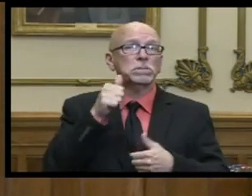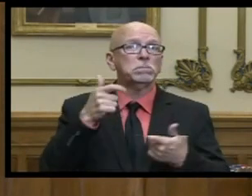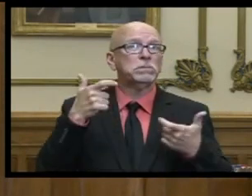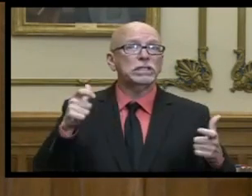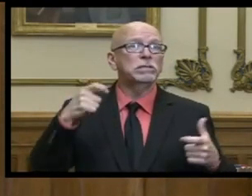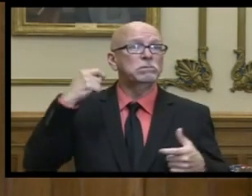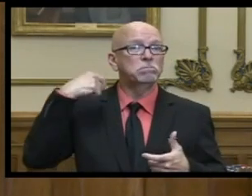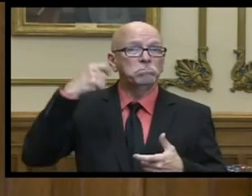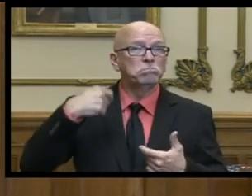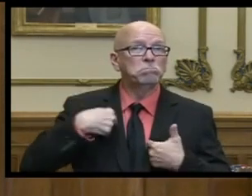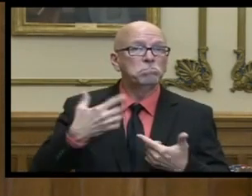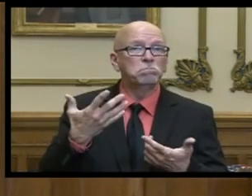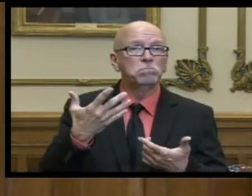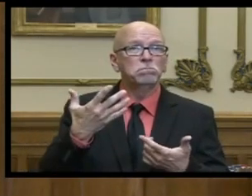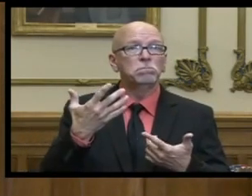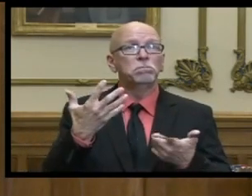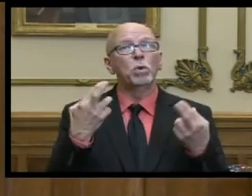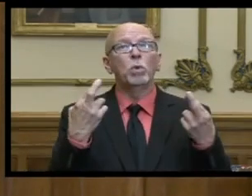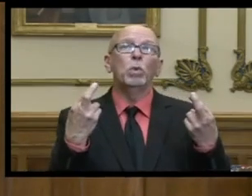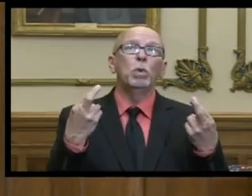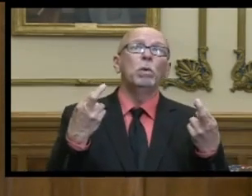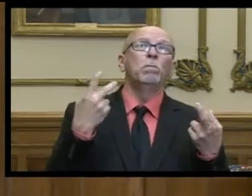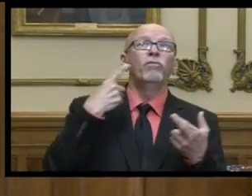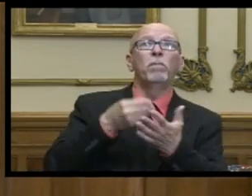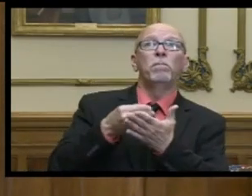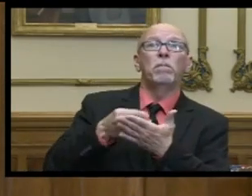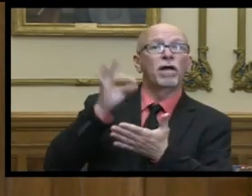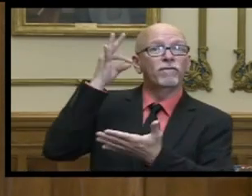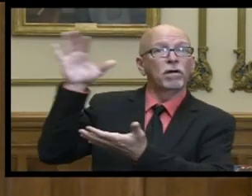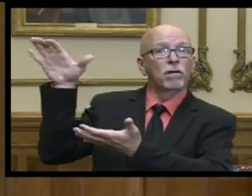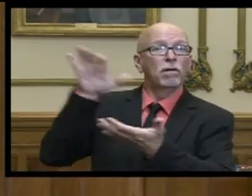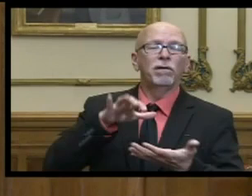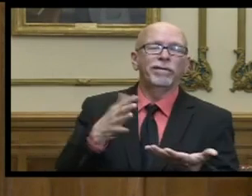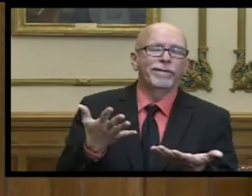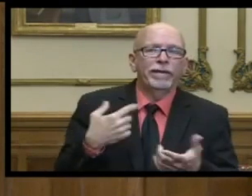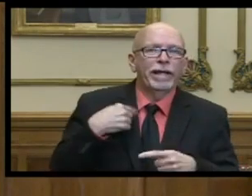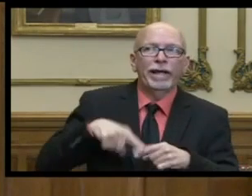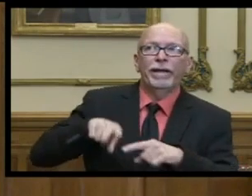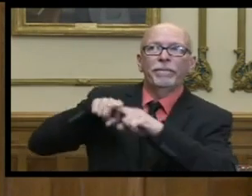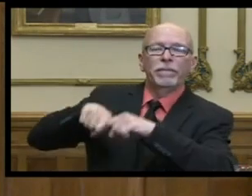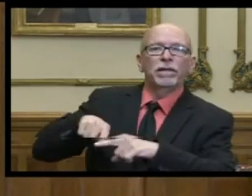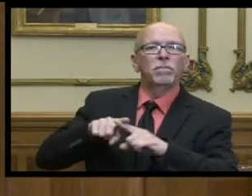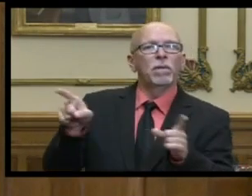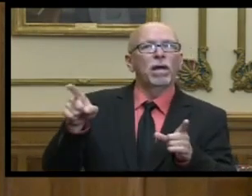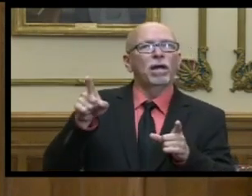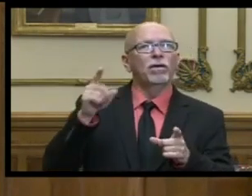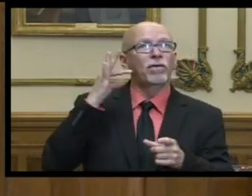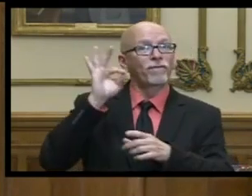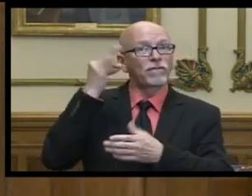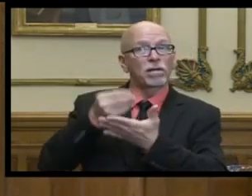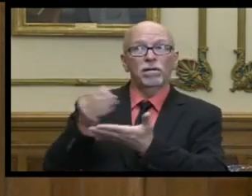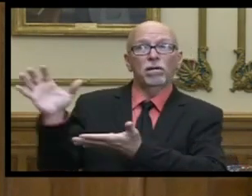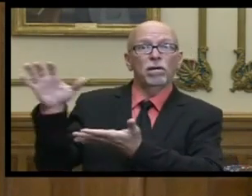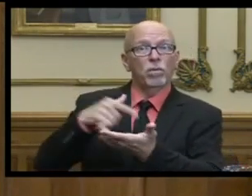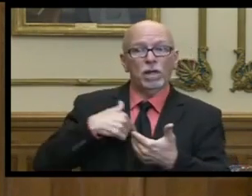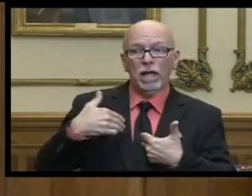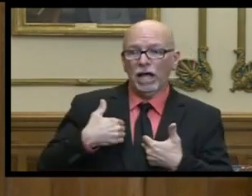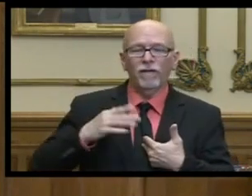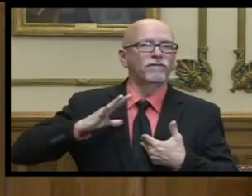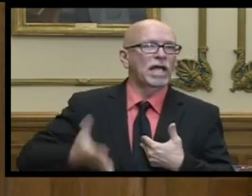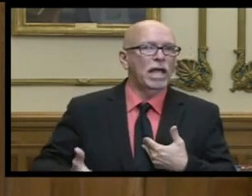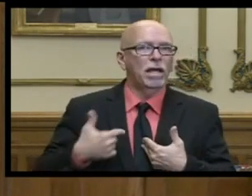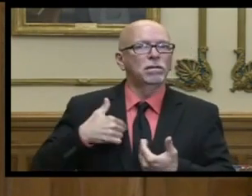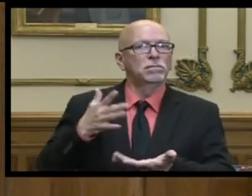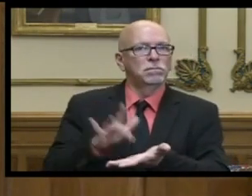of uh hoping for additional federal assistance but it's also thinking about this federal assistance that we do have and can we use that